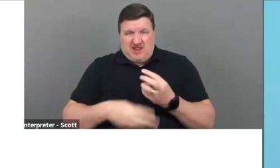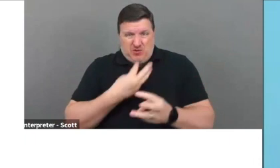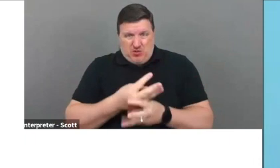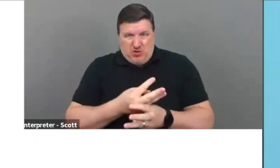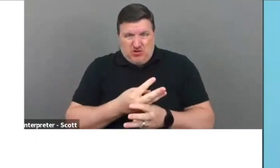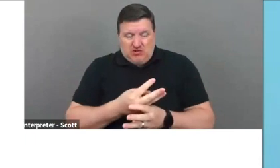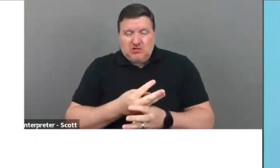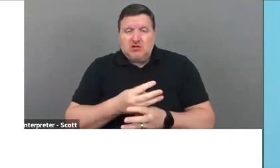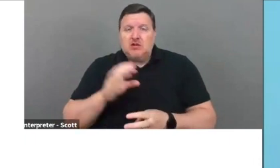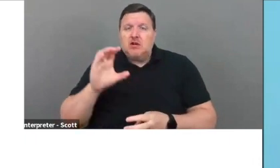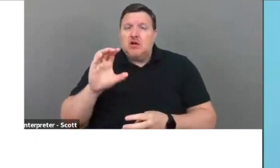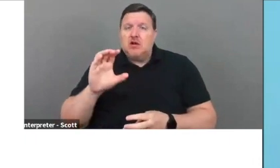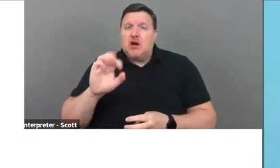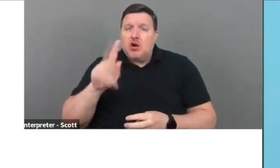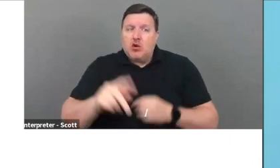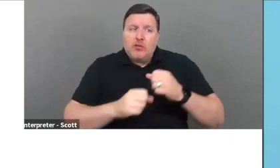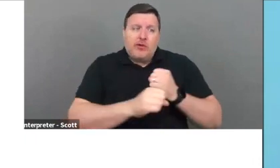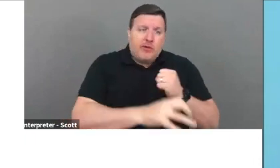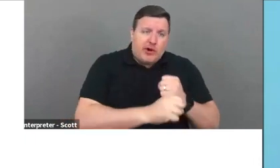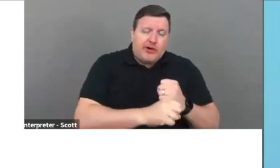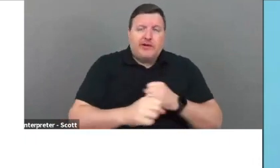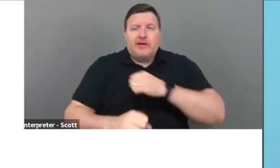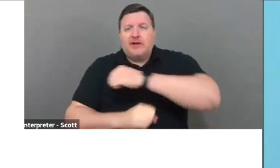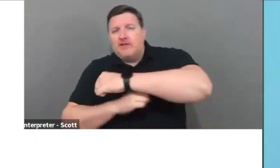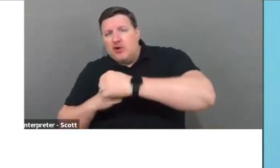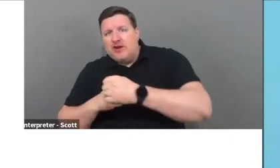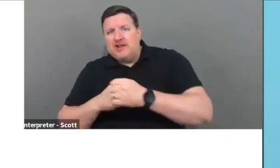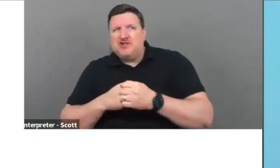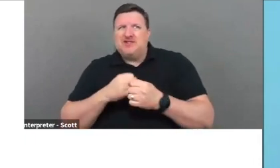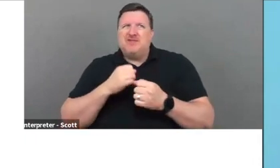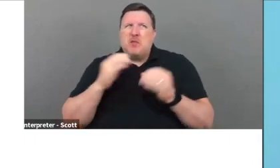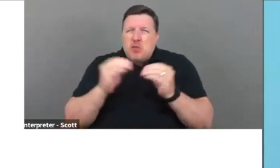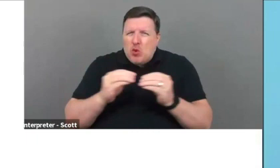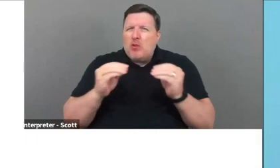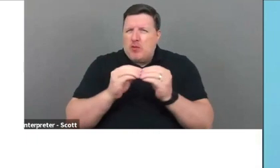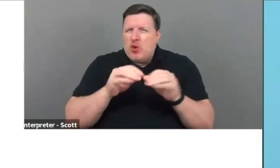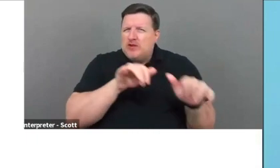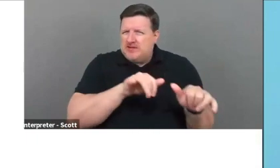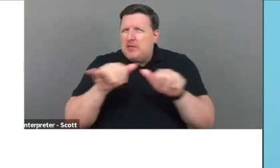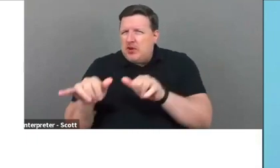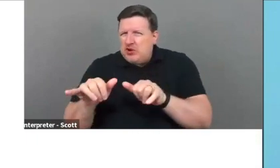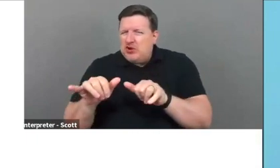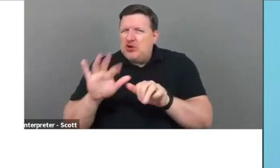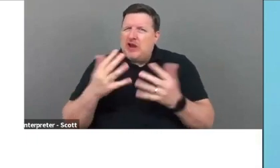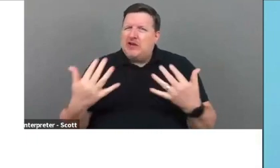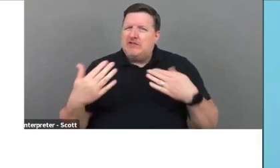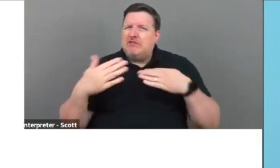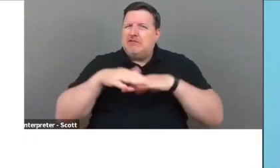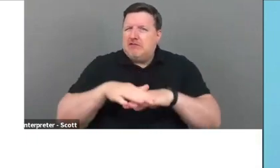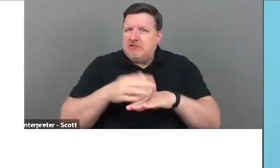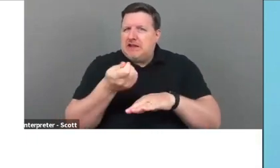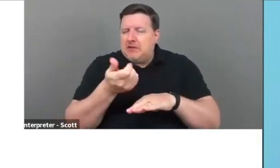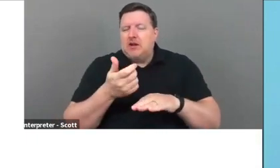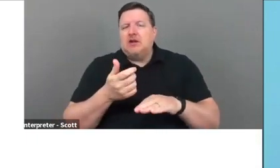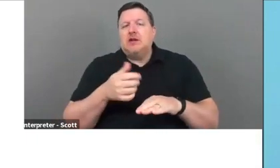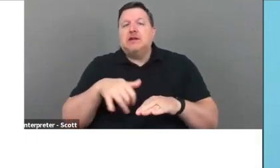corporate and marketing and foundations are kind of getting closer and closer together. They're merging a little bit. They still have